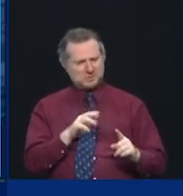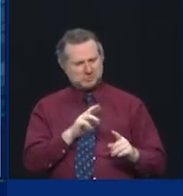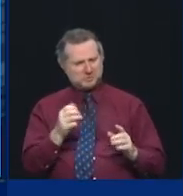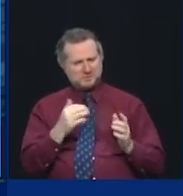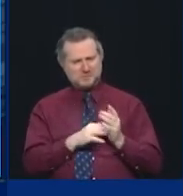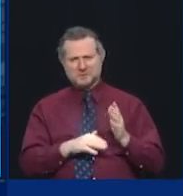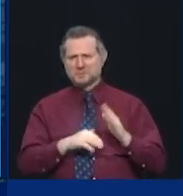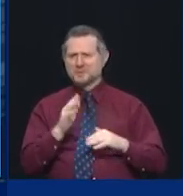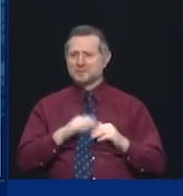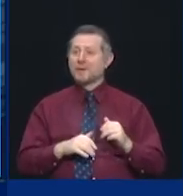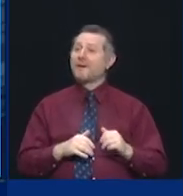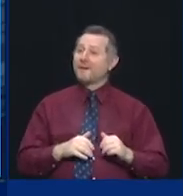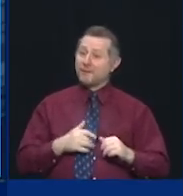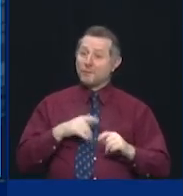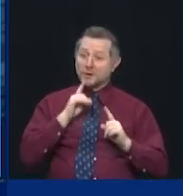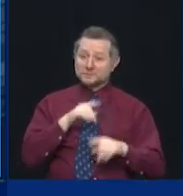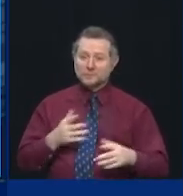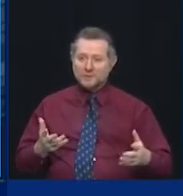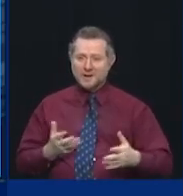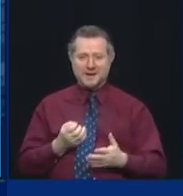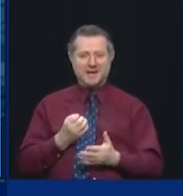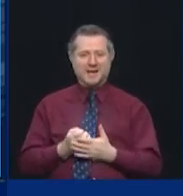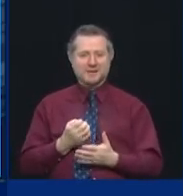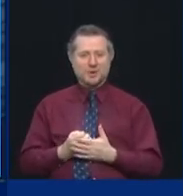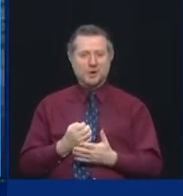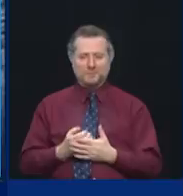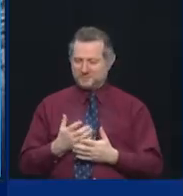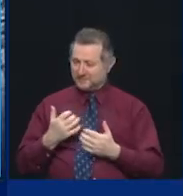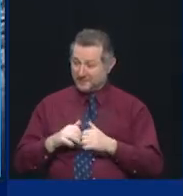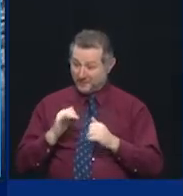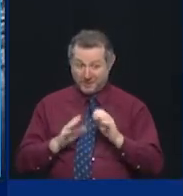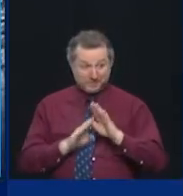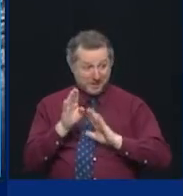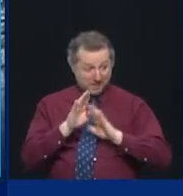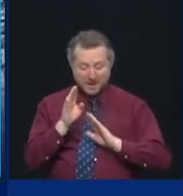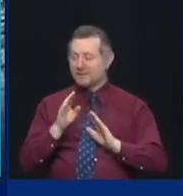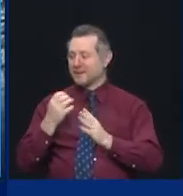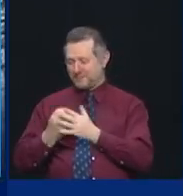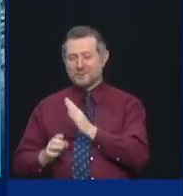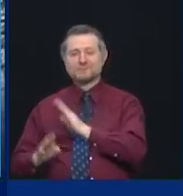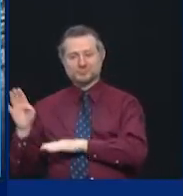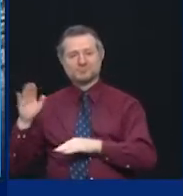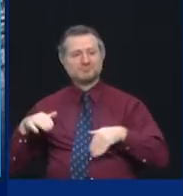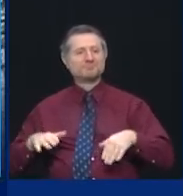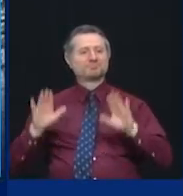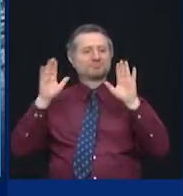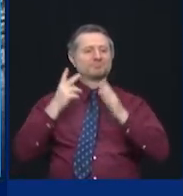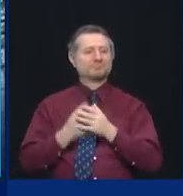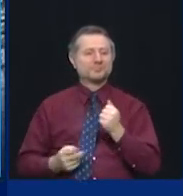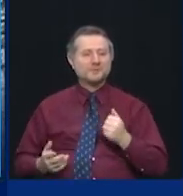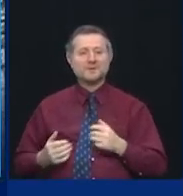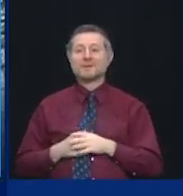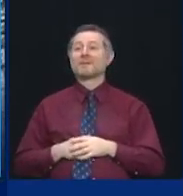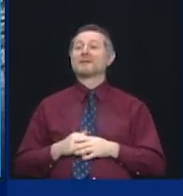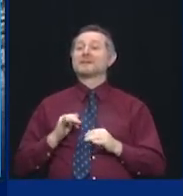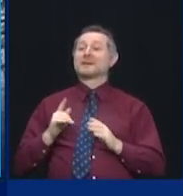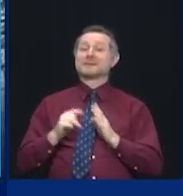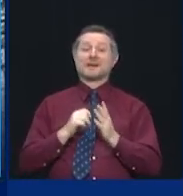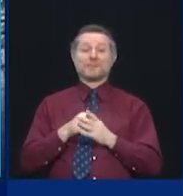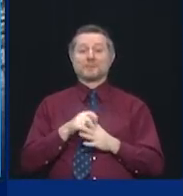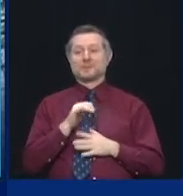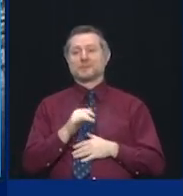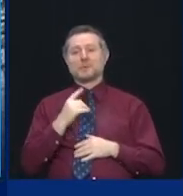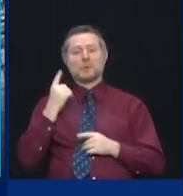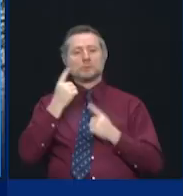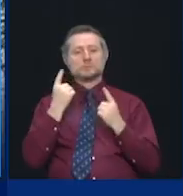And we were rebuilding the economy. And it was the biggest and it was the best.